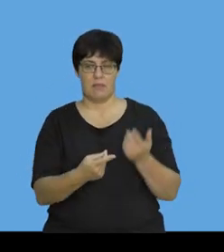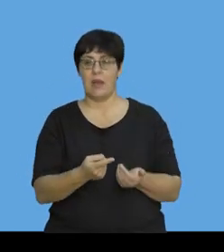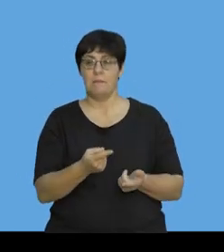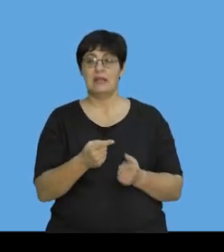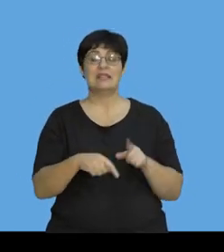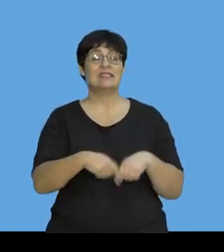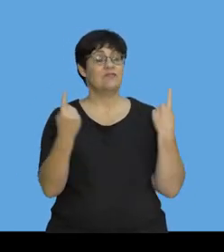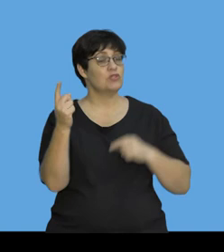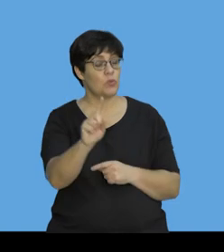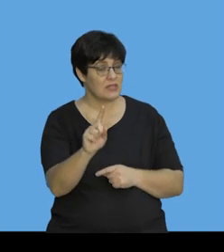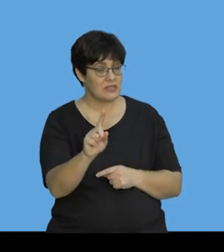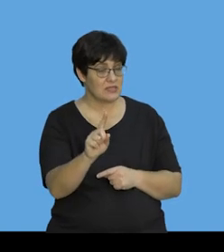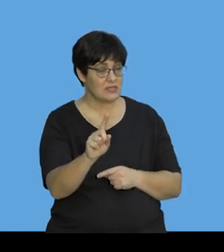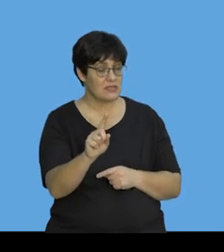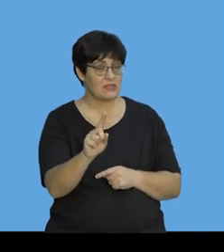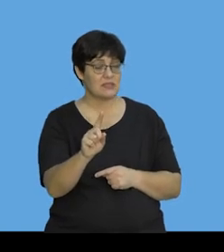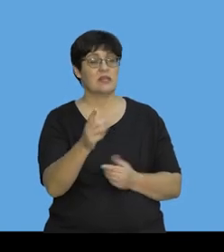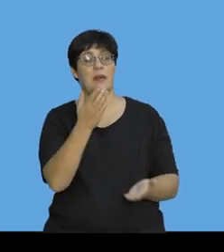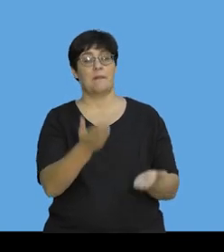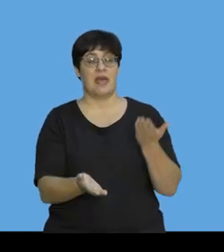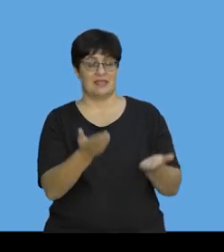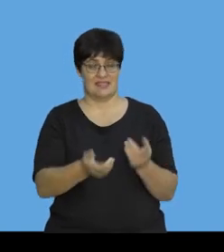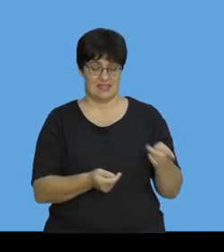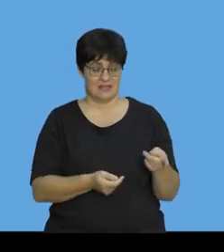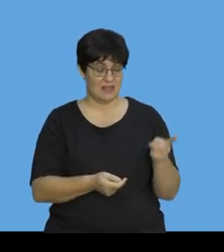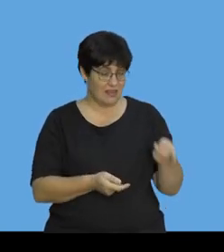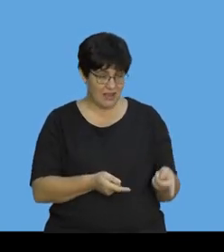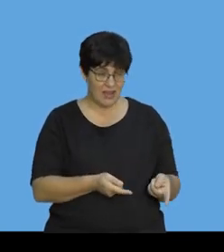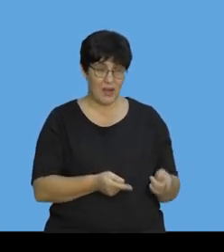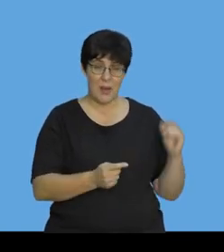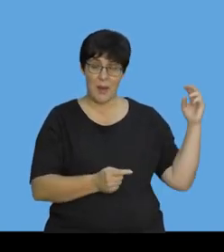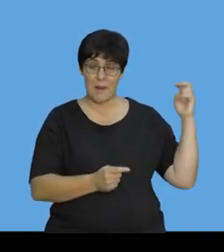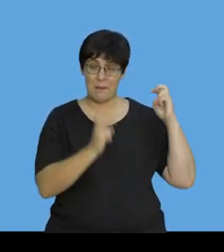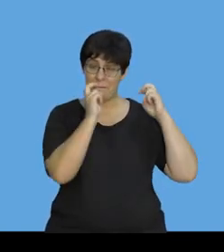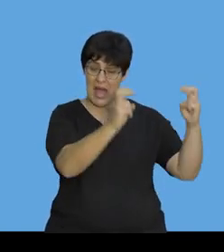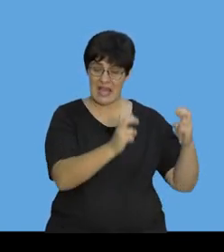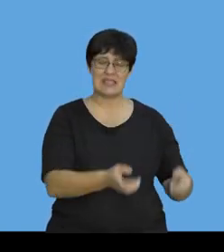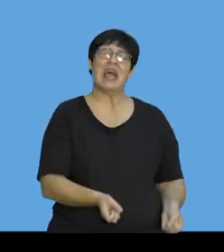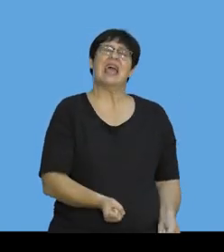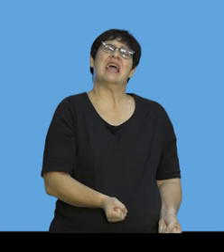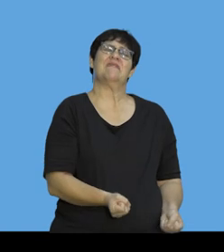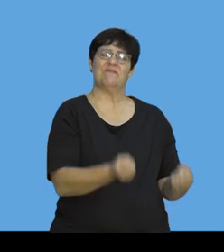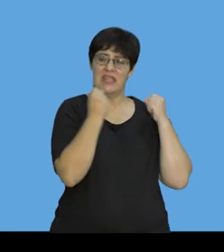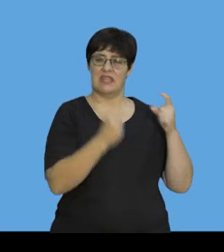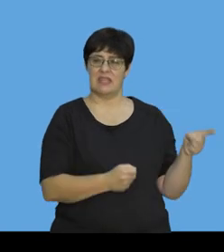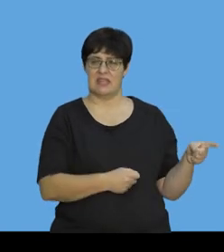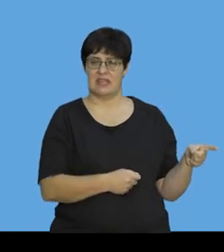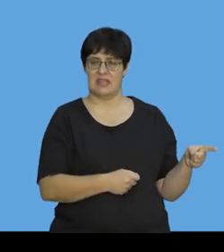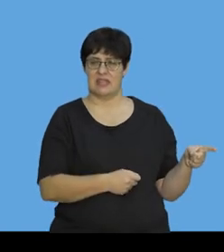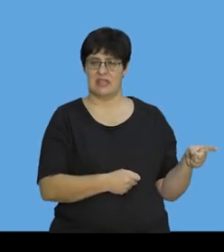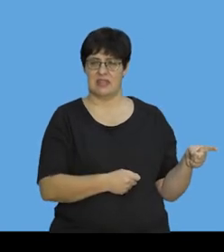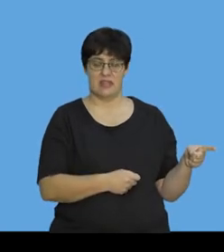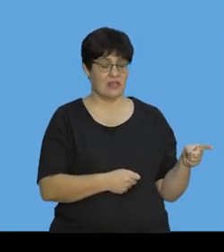difference is the mass. The bus has a very big mass. This value is very big.